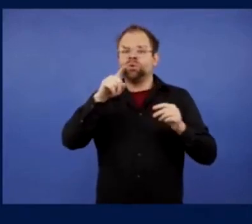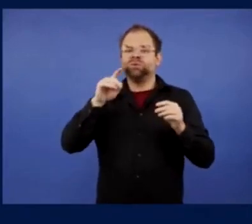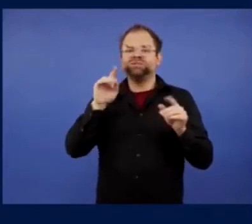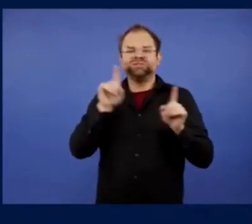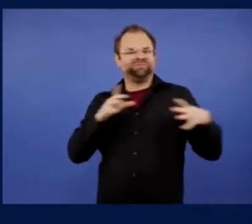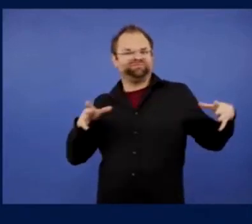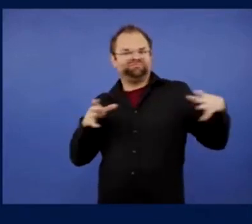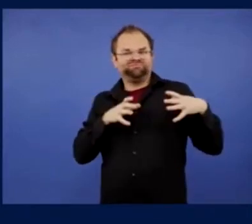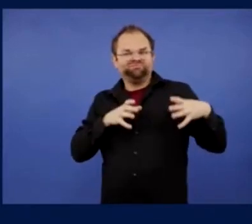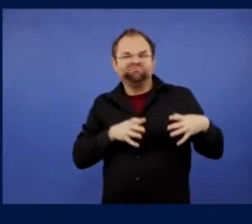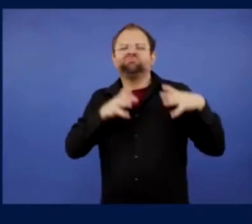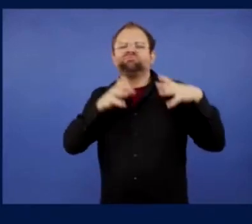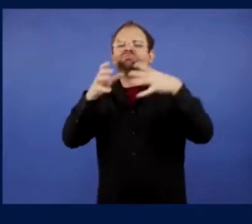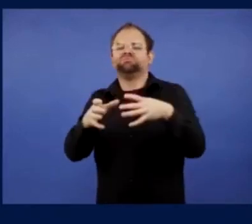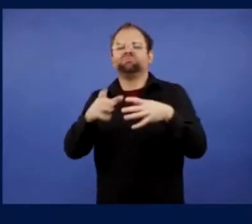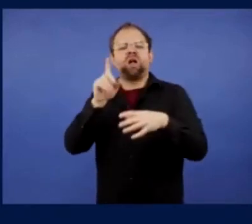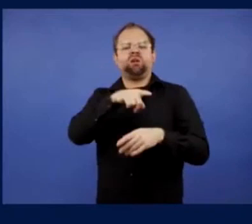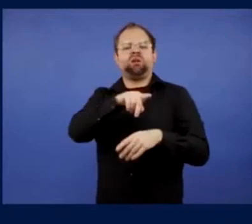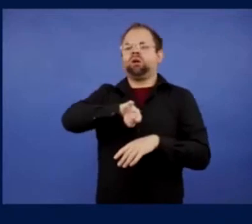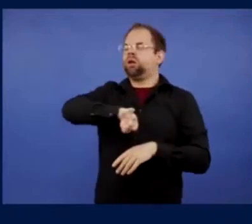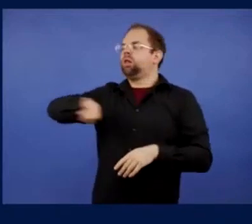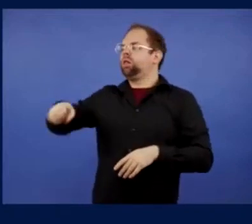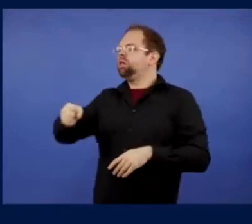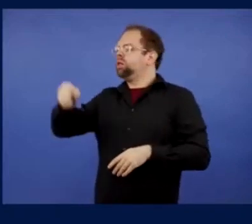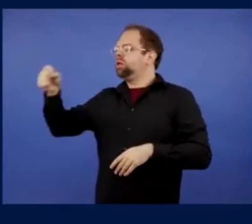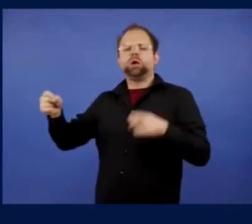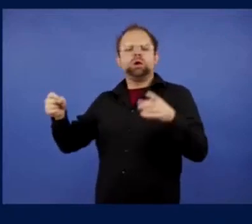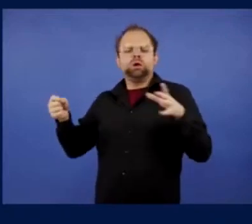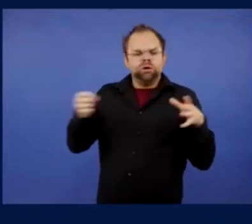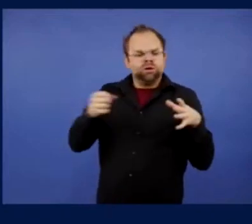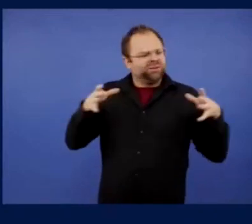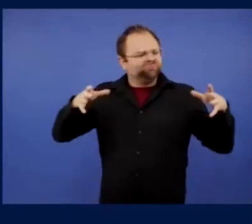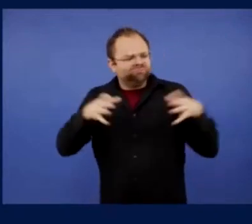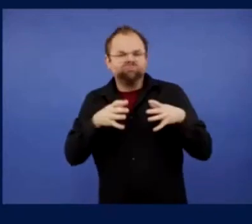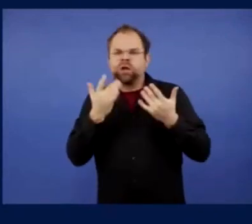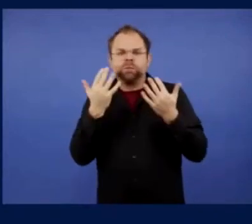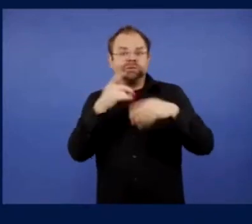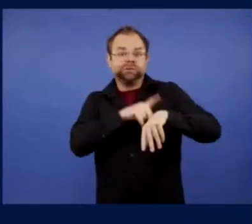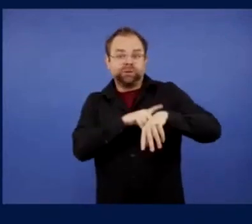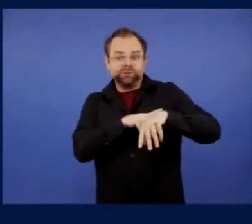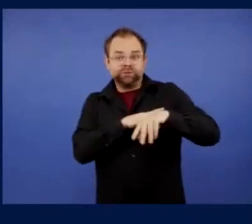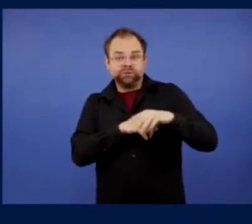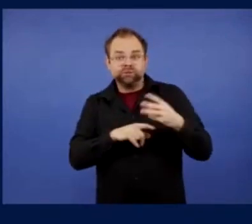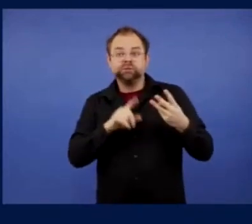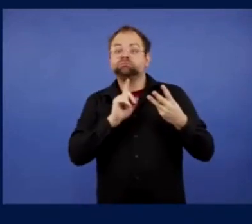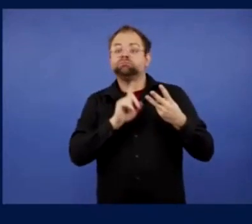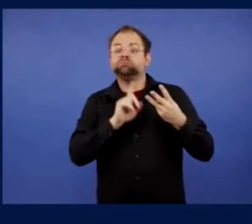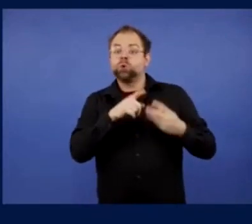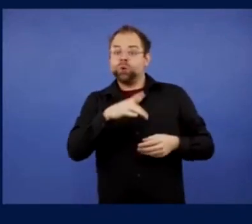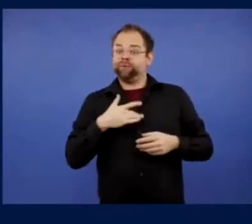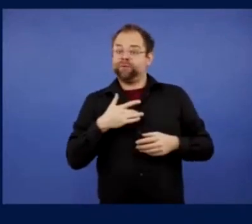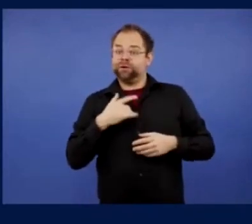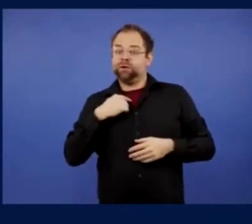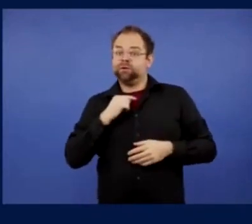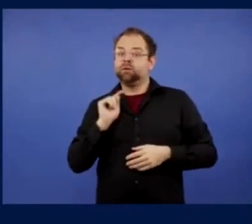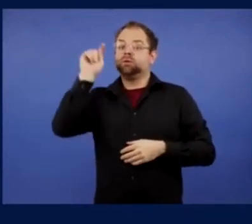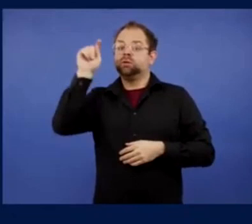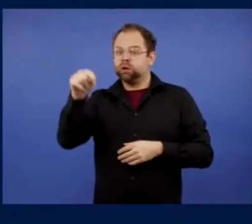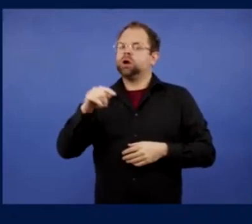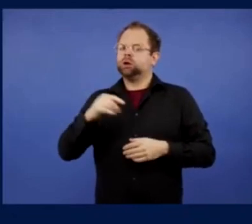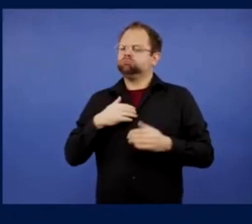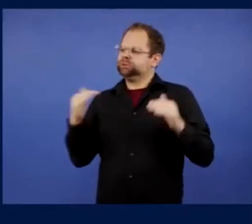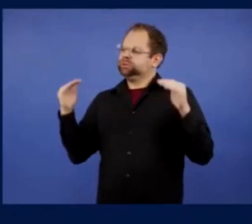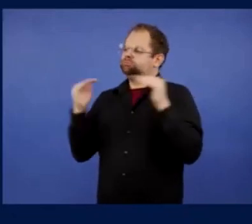I'm going to throw open the panel to a few questions with Ted in the first instance. So Ted,